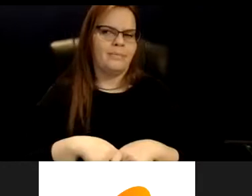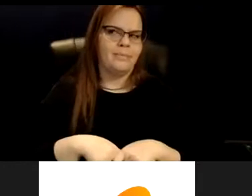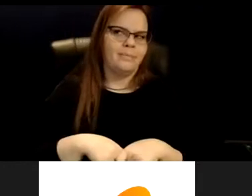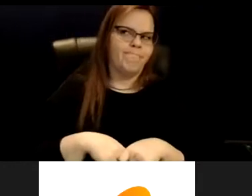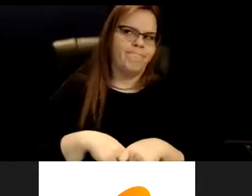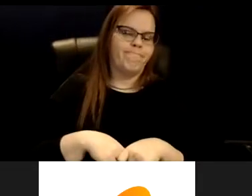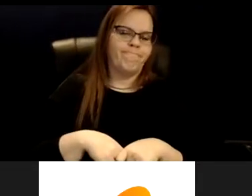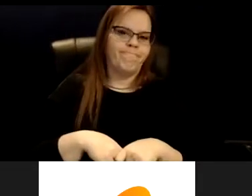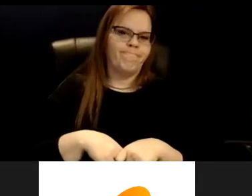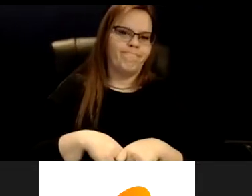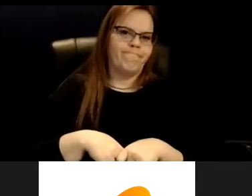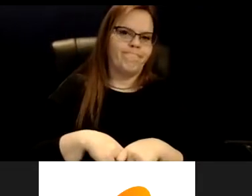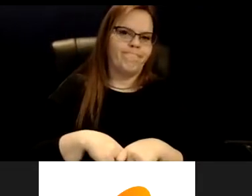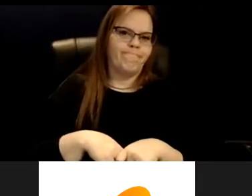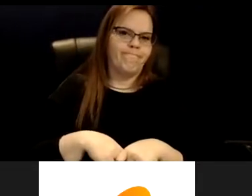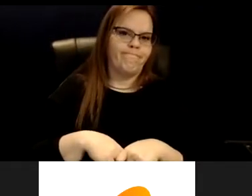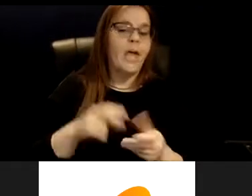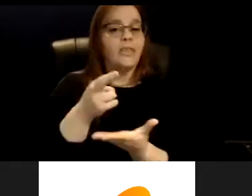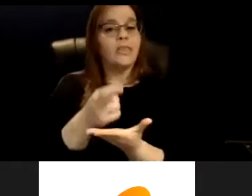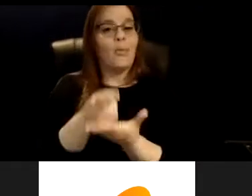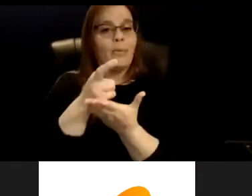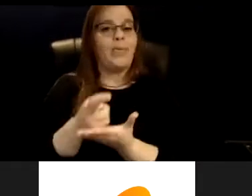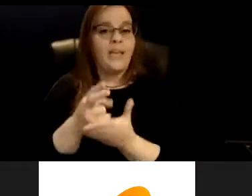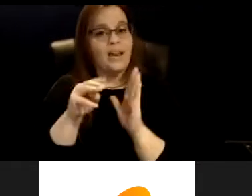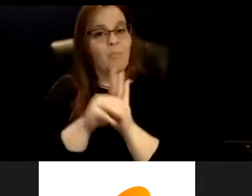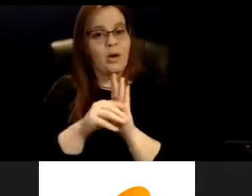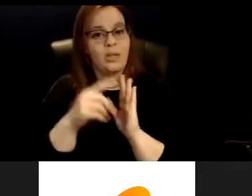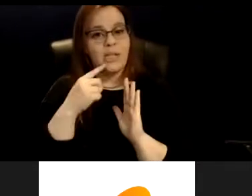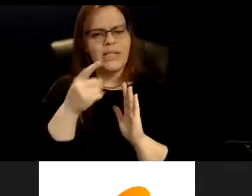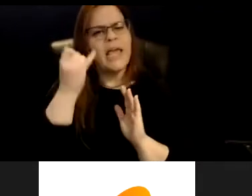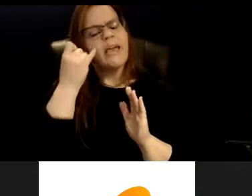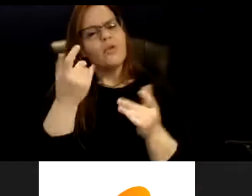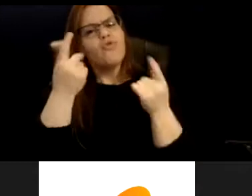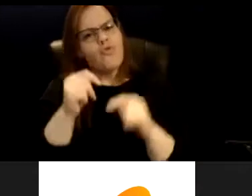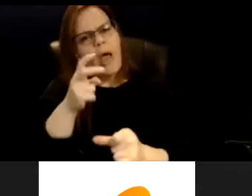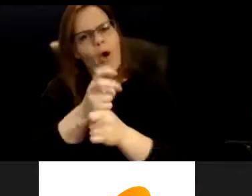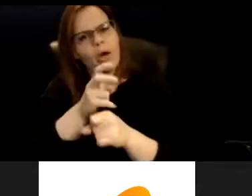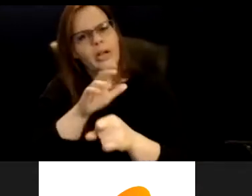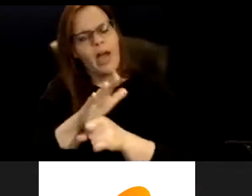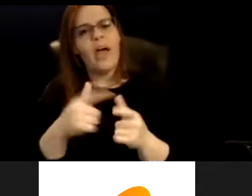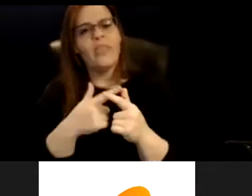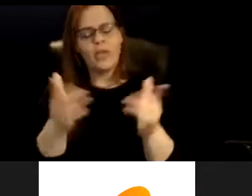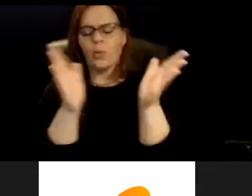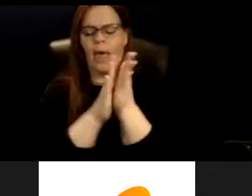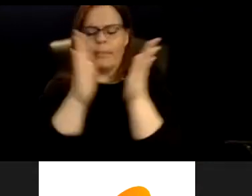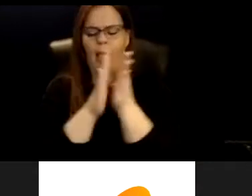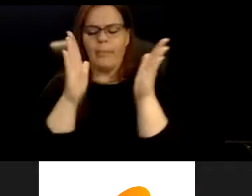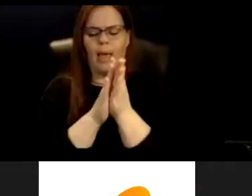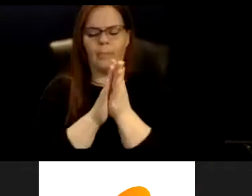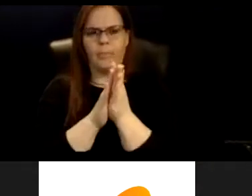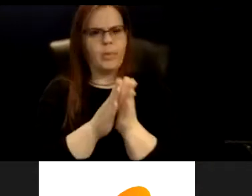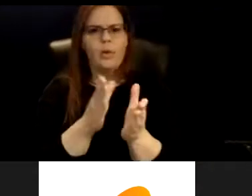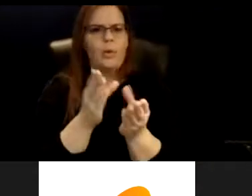model is essentially just like if you just try hard enough, and you like clap your hands a couple of times, then like the magic will happen and no longer be disabled. And that's also harmful.